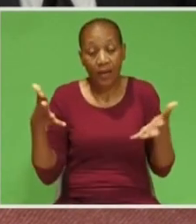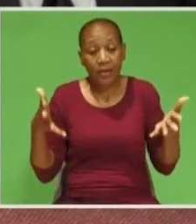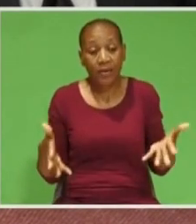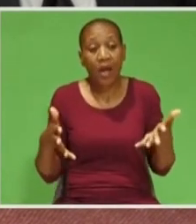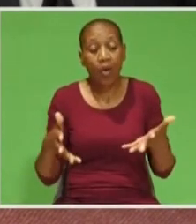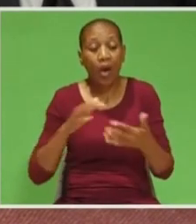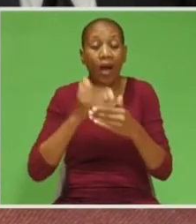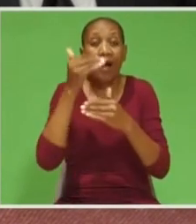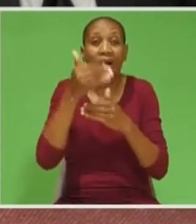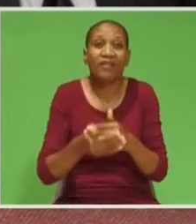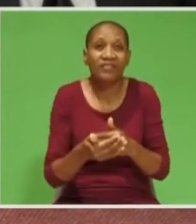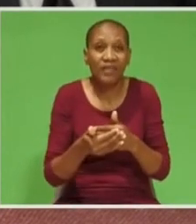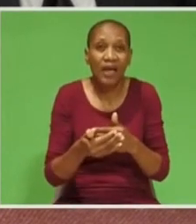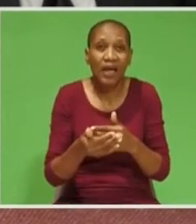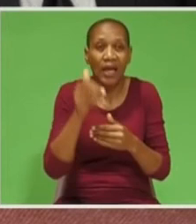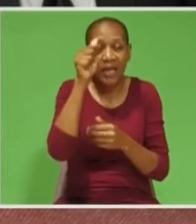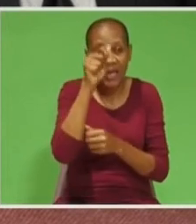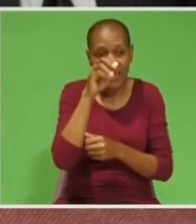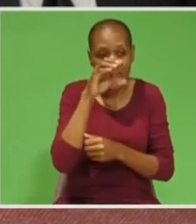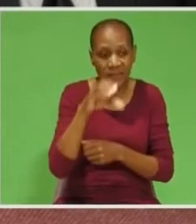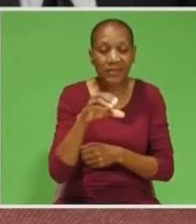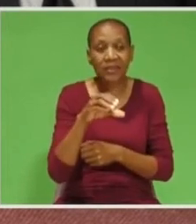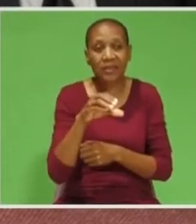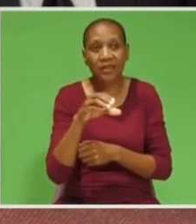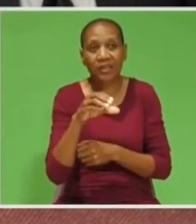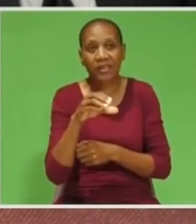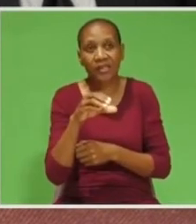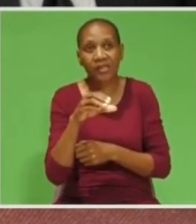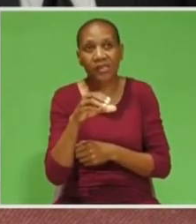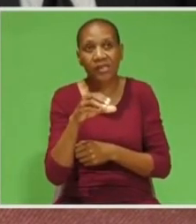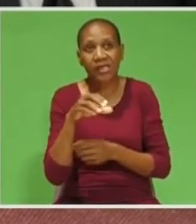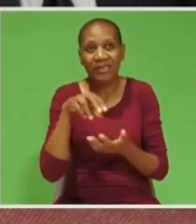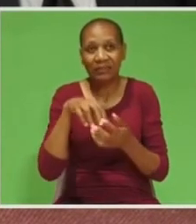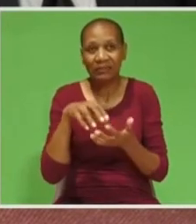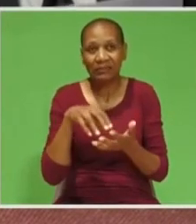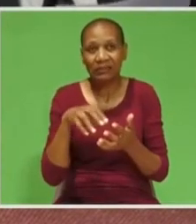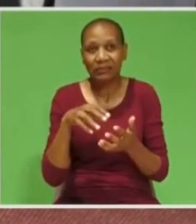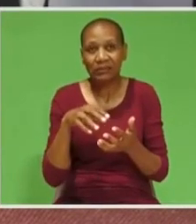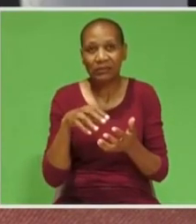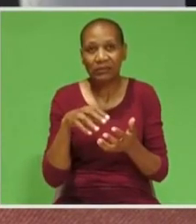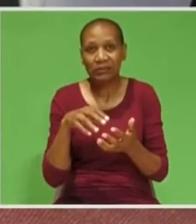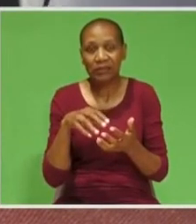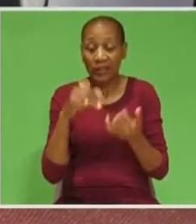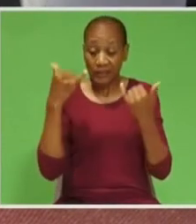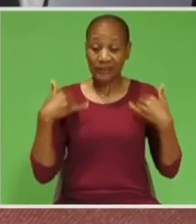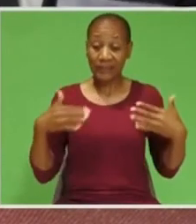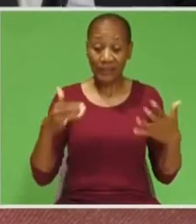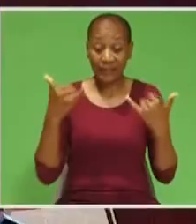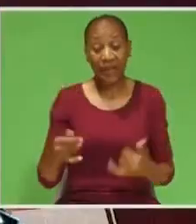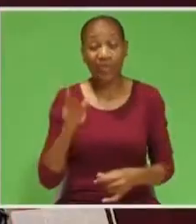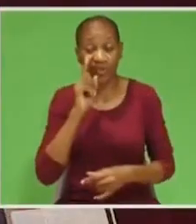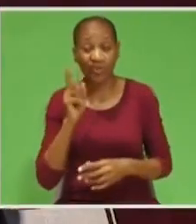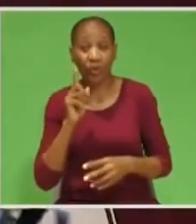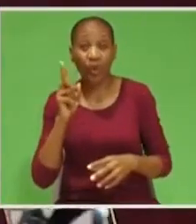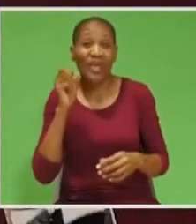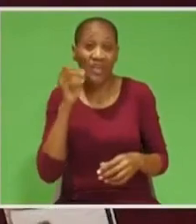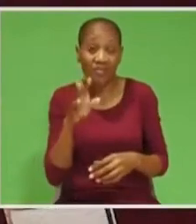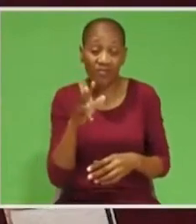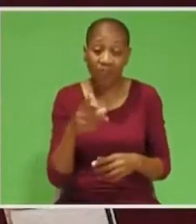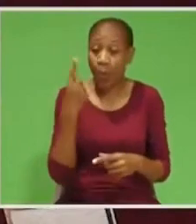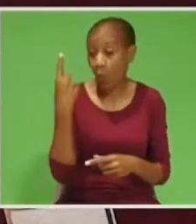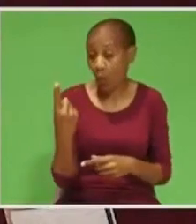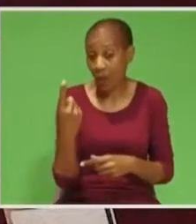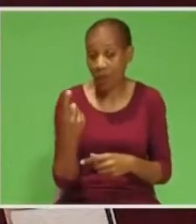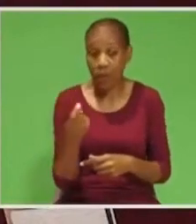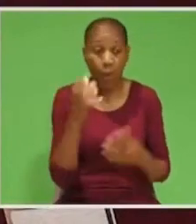shaking an ANC member's hand, you better count your fingers just in case one, if not all of your